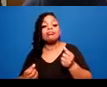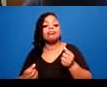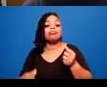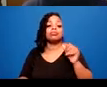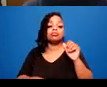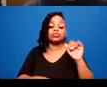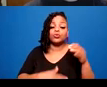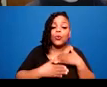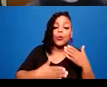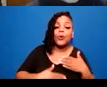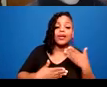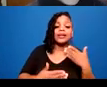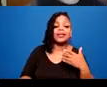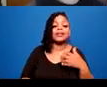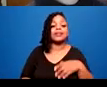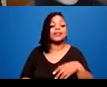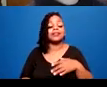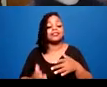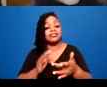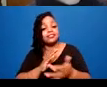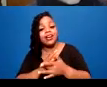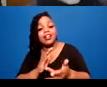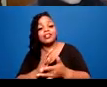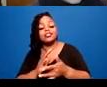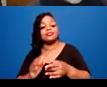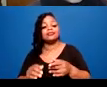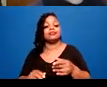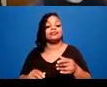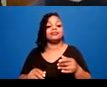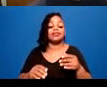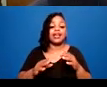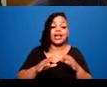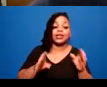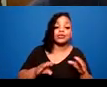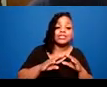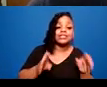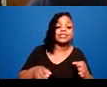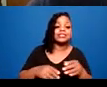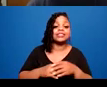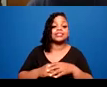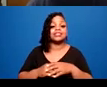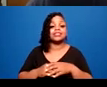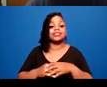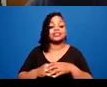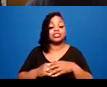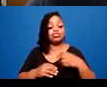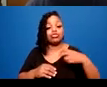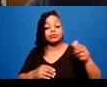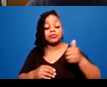technology, housing, transportation, access.